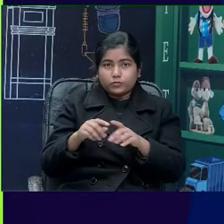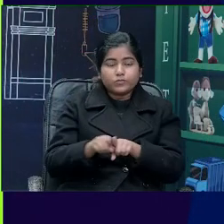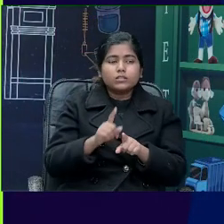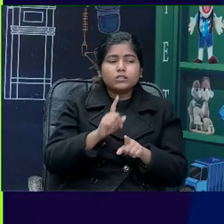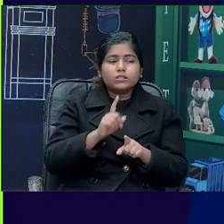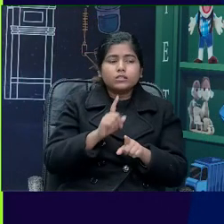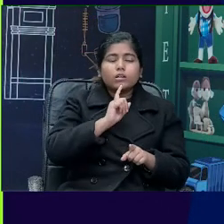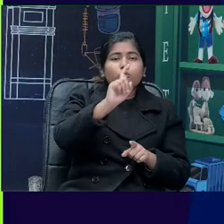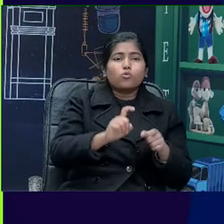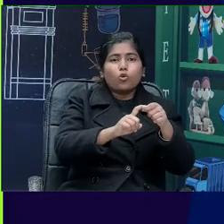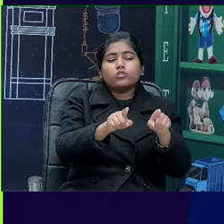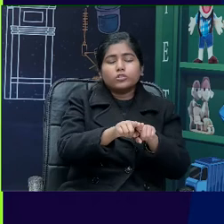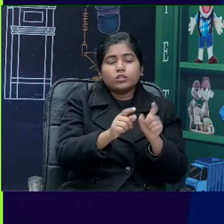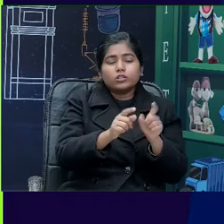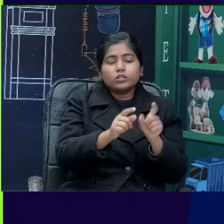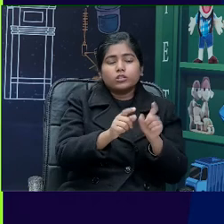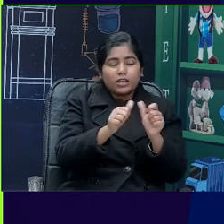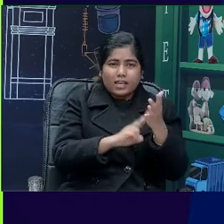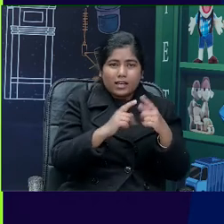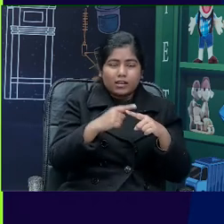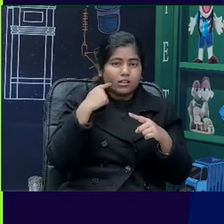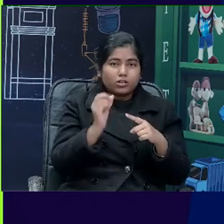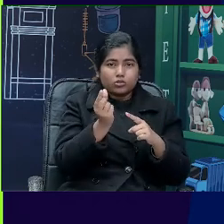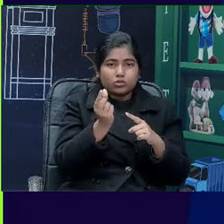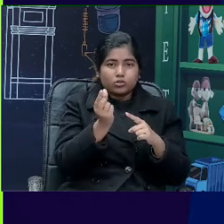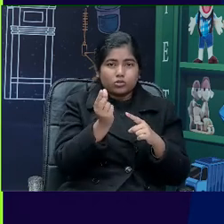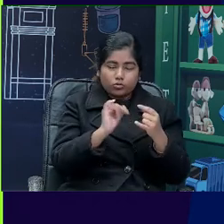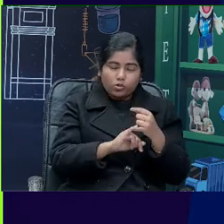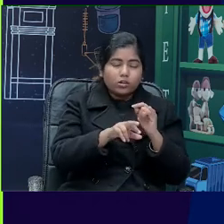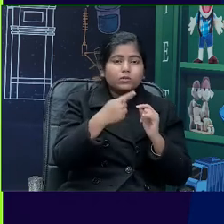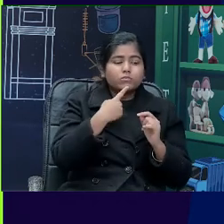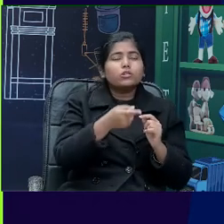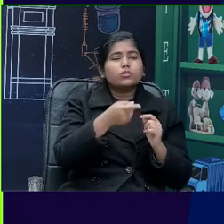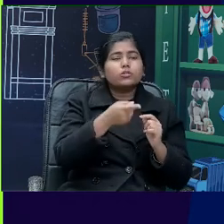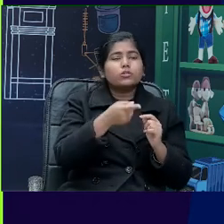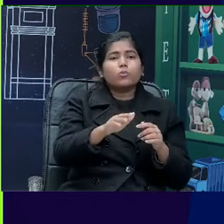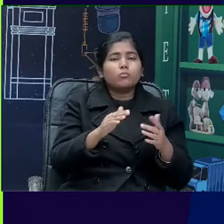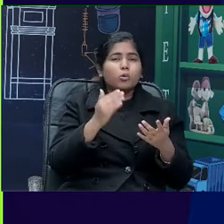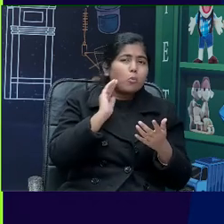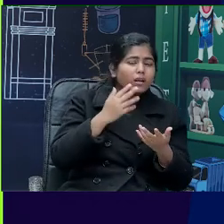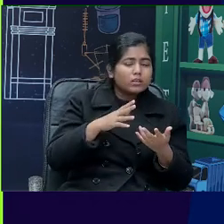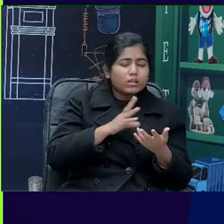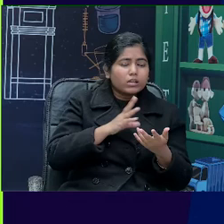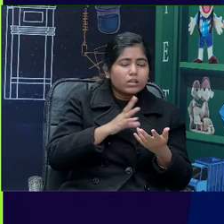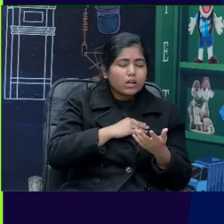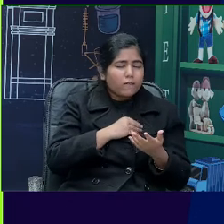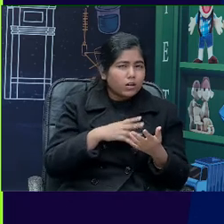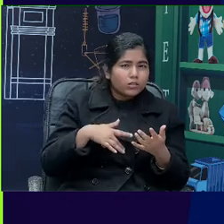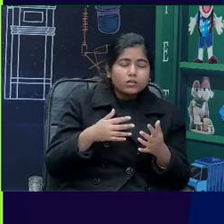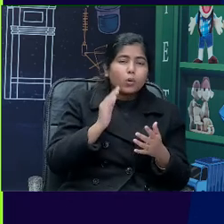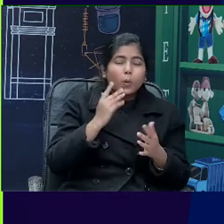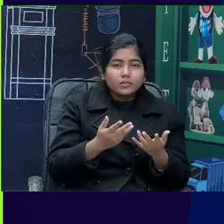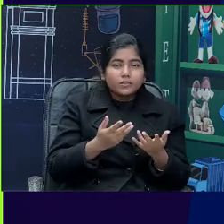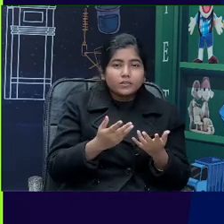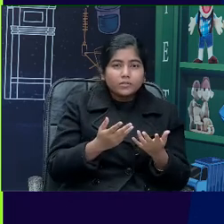anxious? If they've learned a new word that's called anxious, we say, when do you feel anxious? Or have you ever seen a thicket?